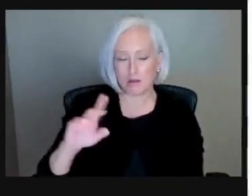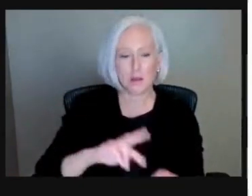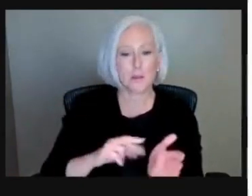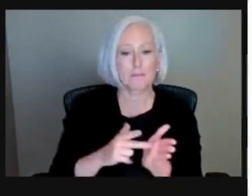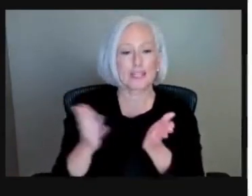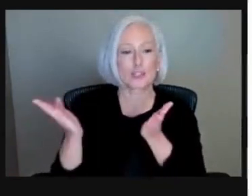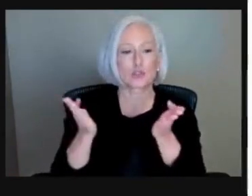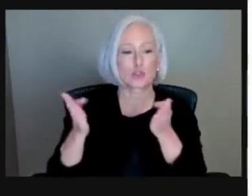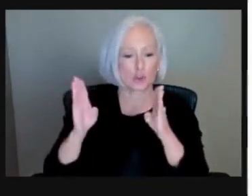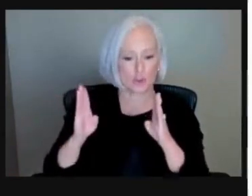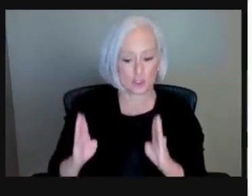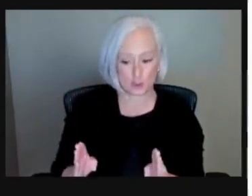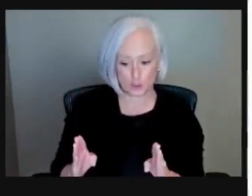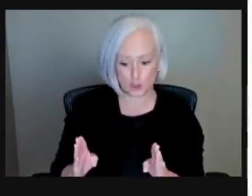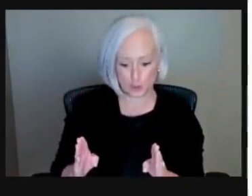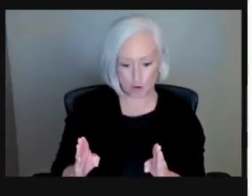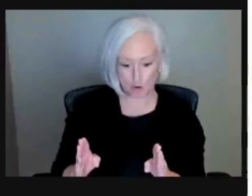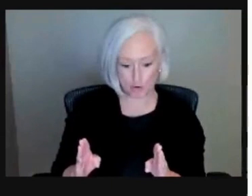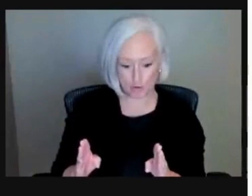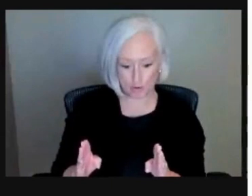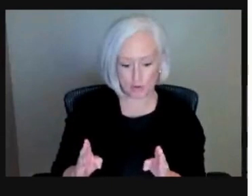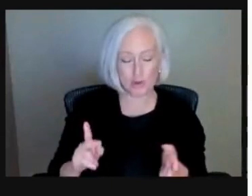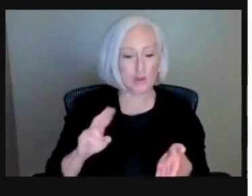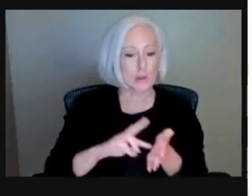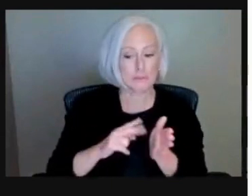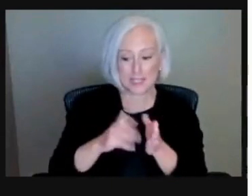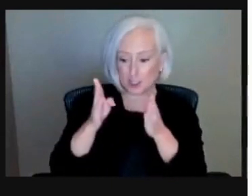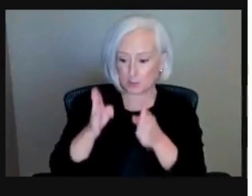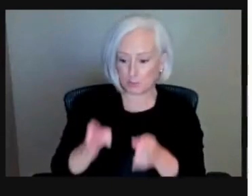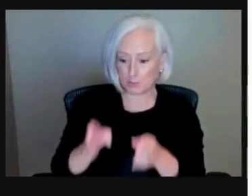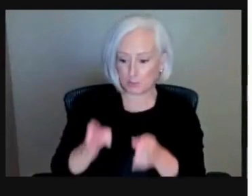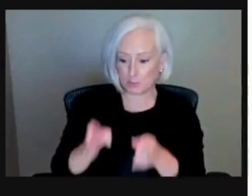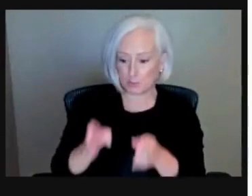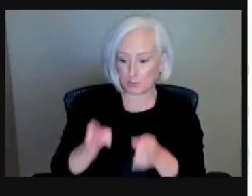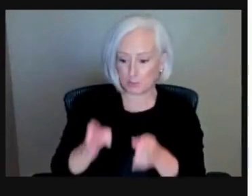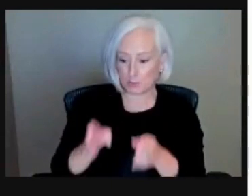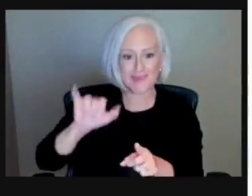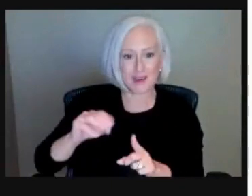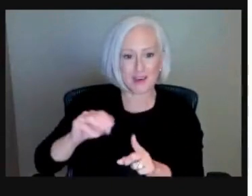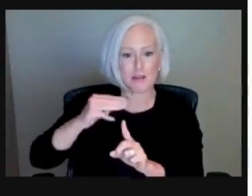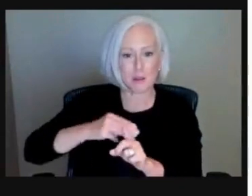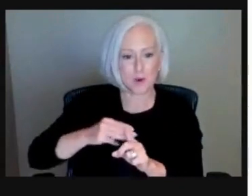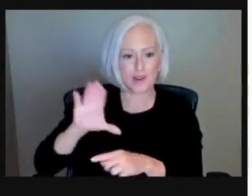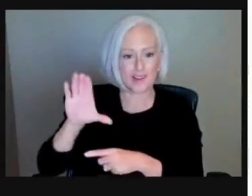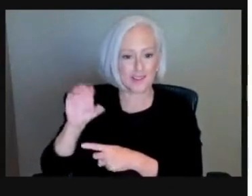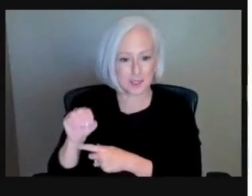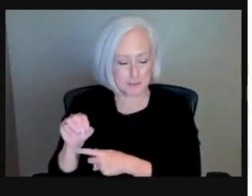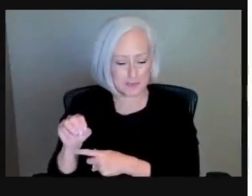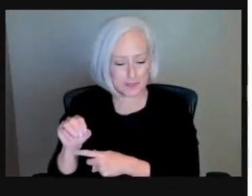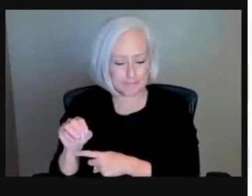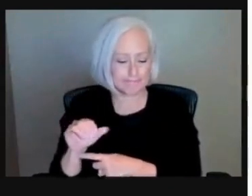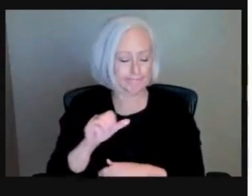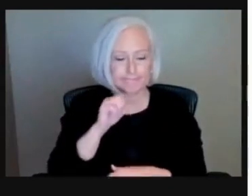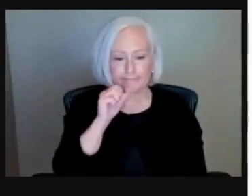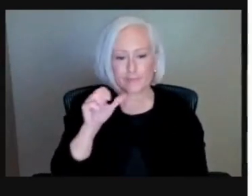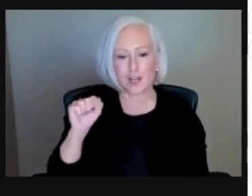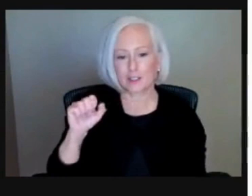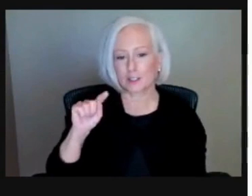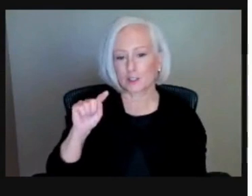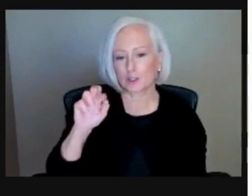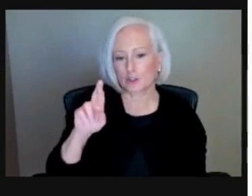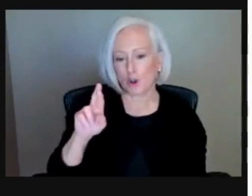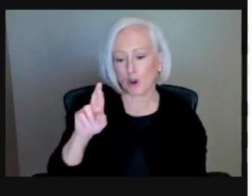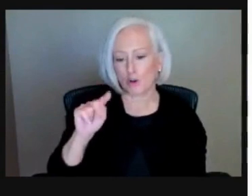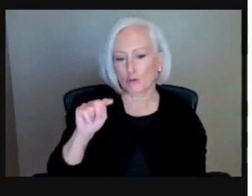connecting us to at their company. No, it's not Star Trek over here. It is your single point